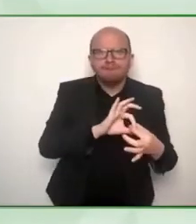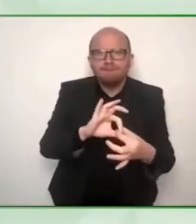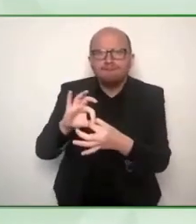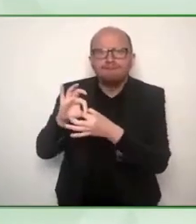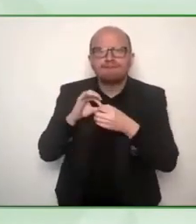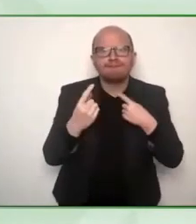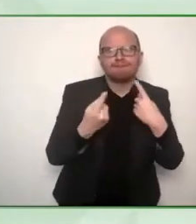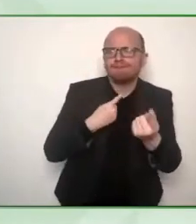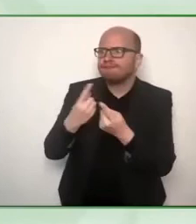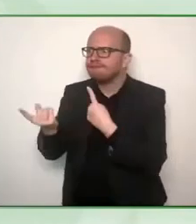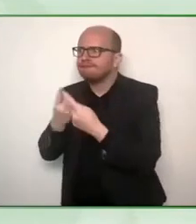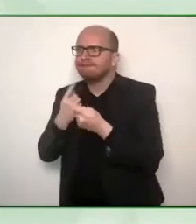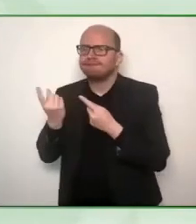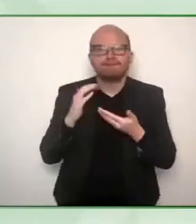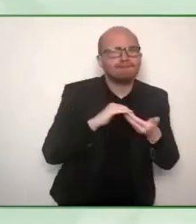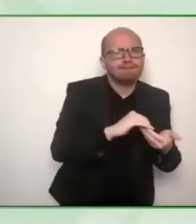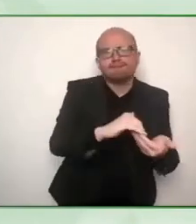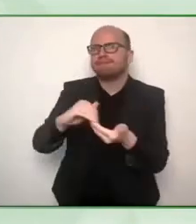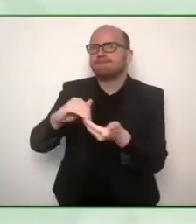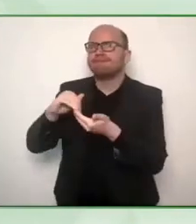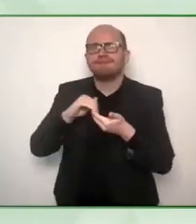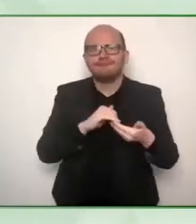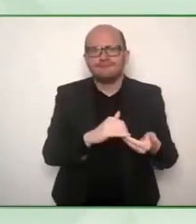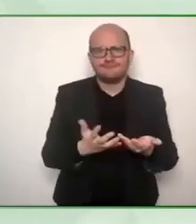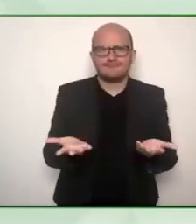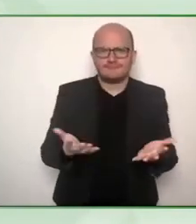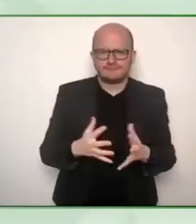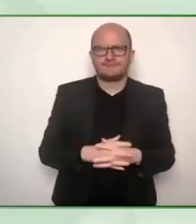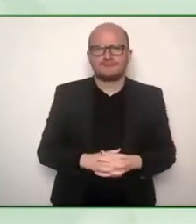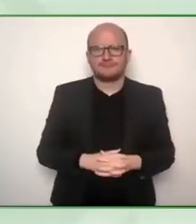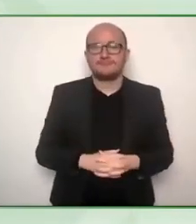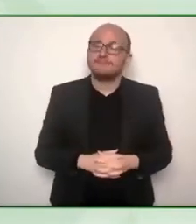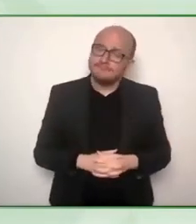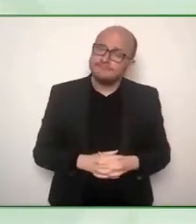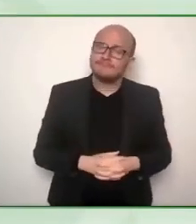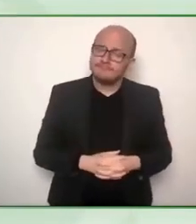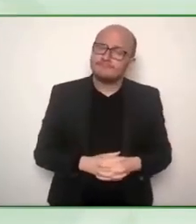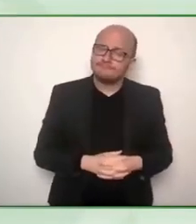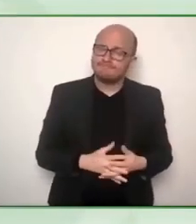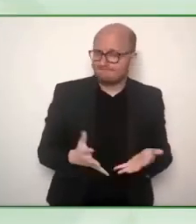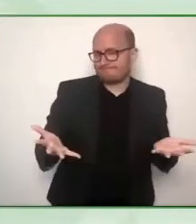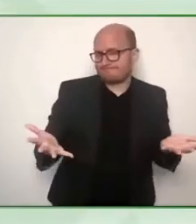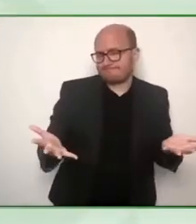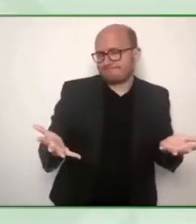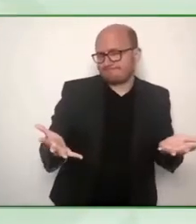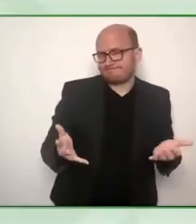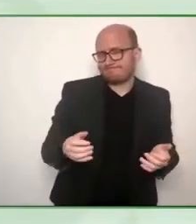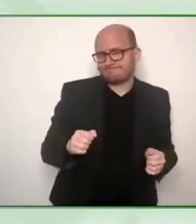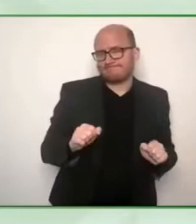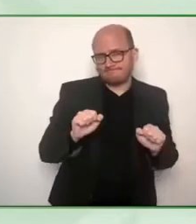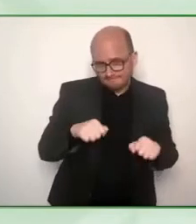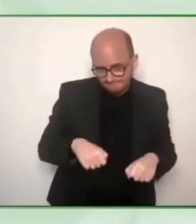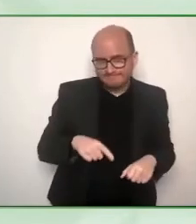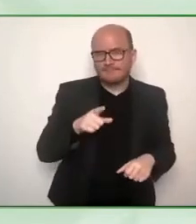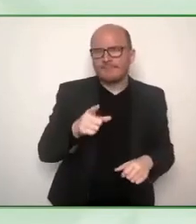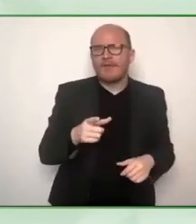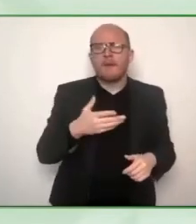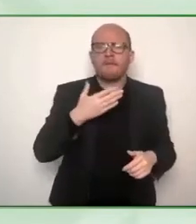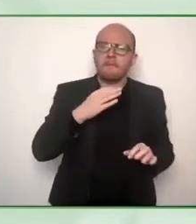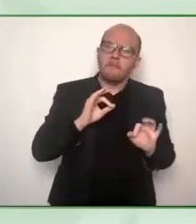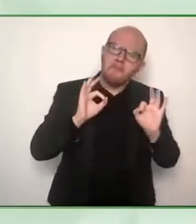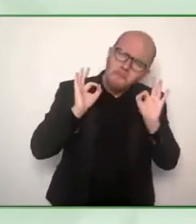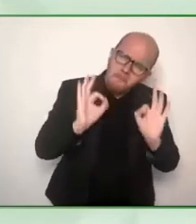show that one of the best ways to reduce stigmas is for people to actually go to school with or work with people with